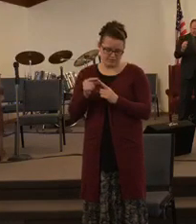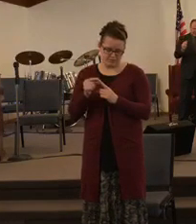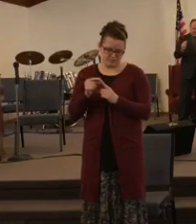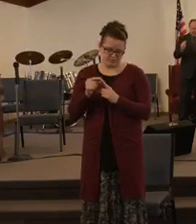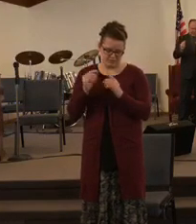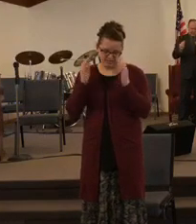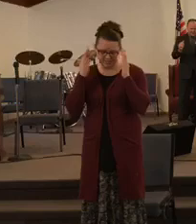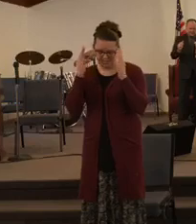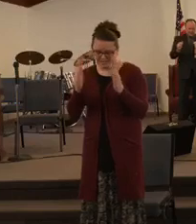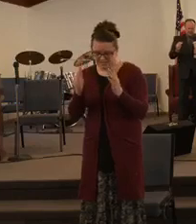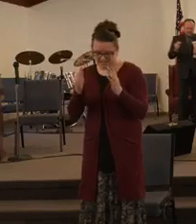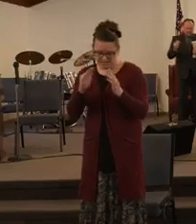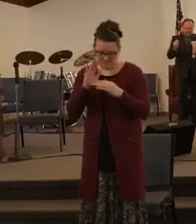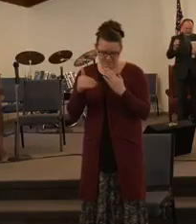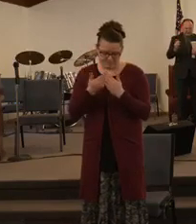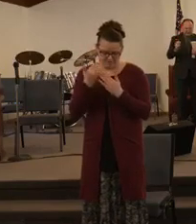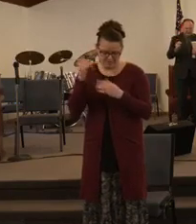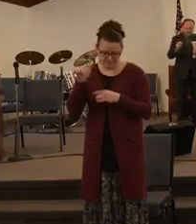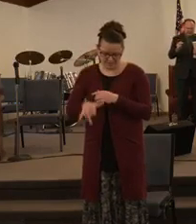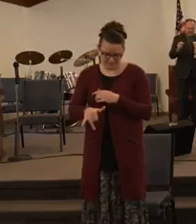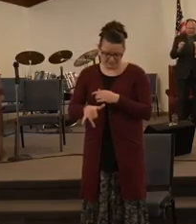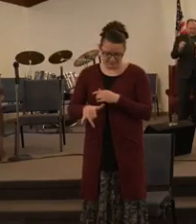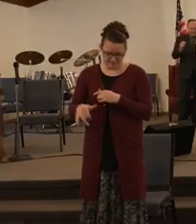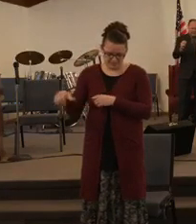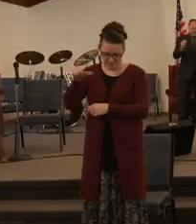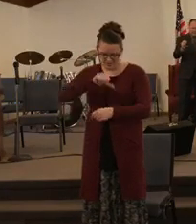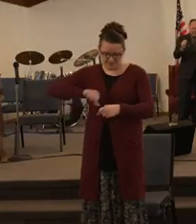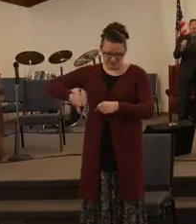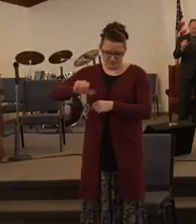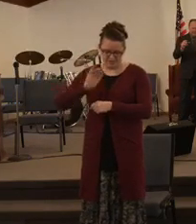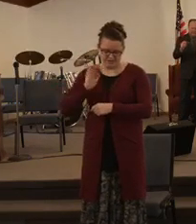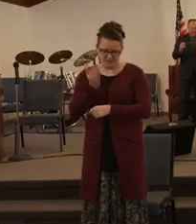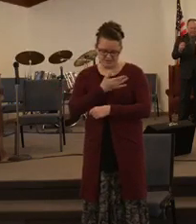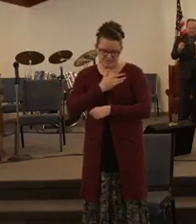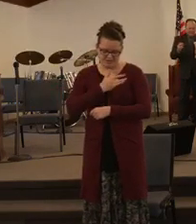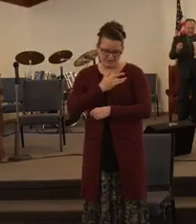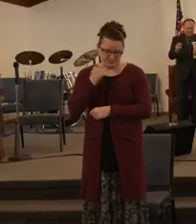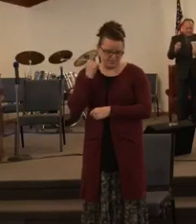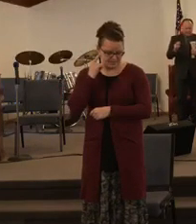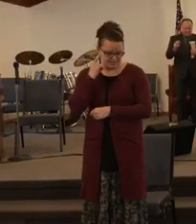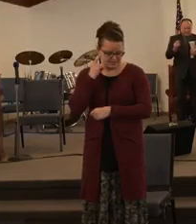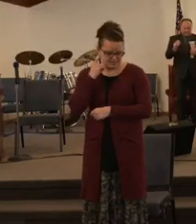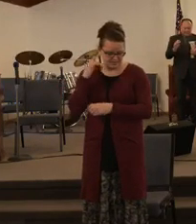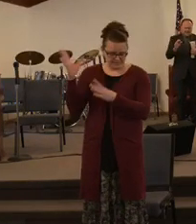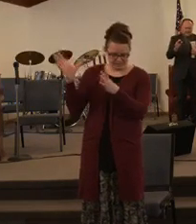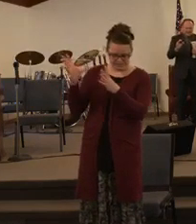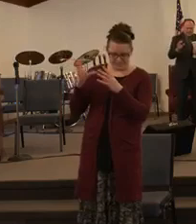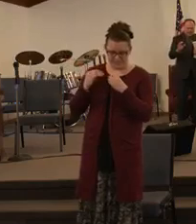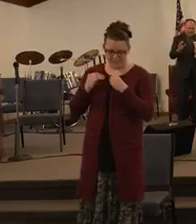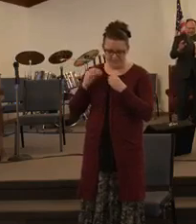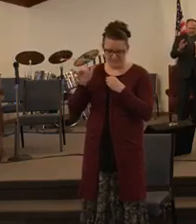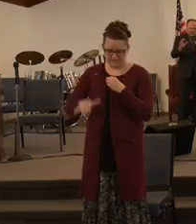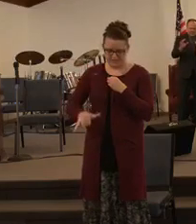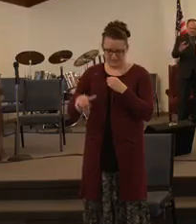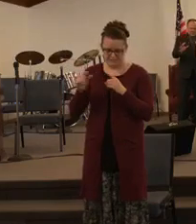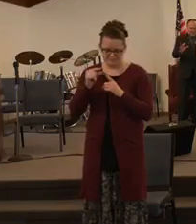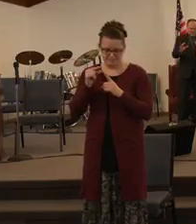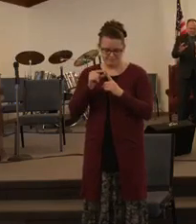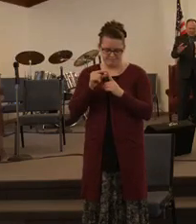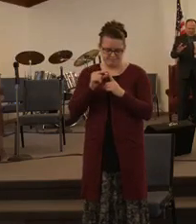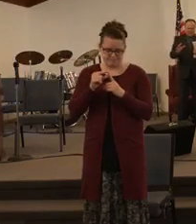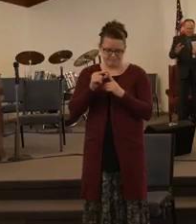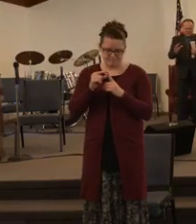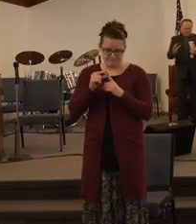Guide those words, Lord, we pray. Anoint our hearts and ears so that we might receive this word, we pray here to receive you. Lord,